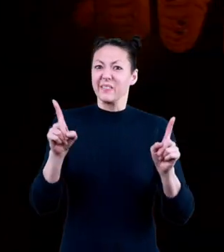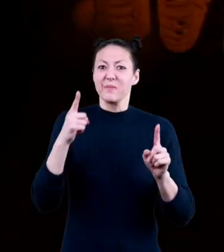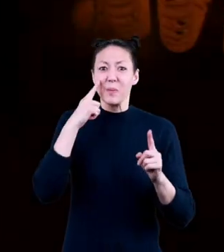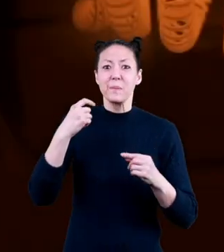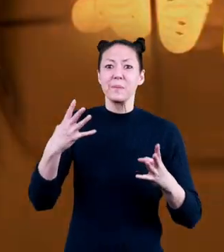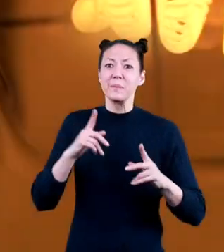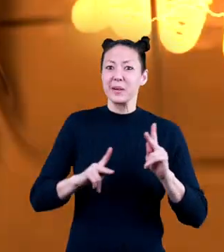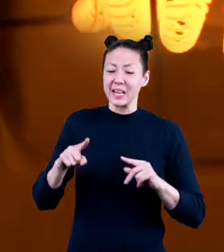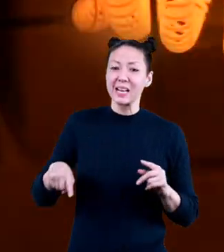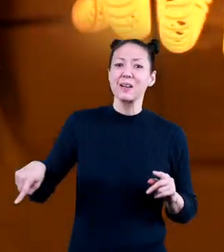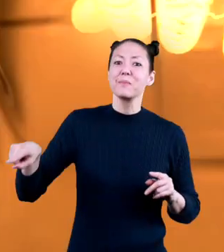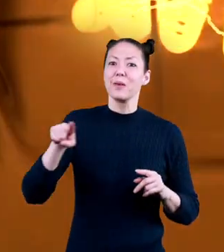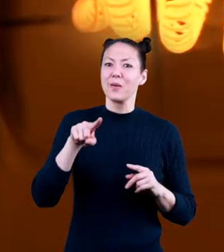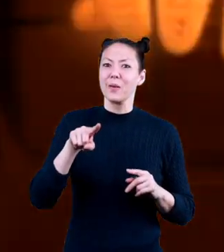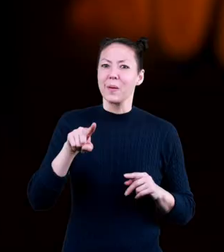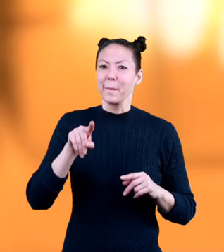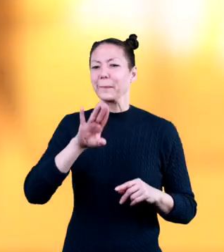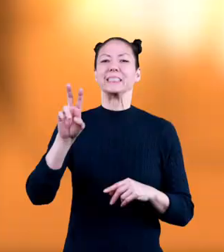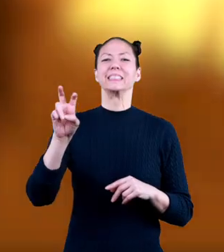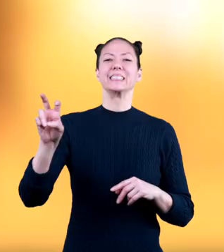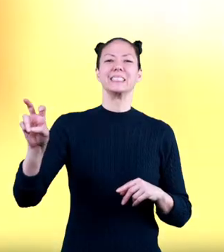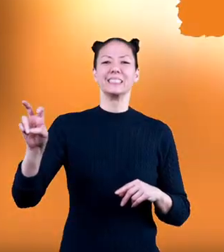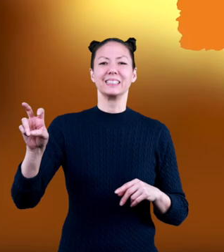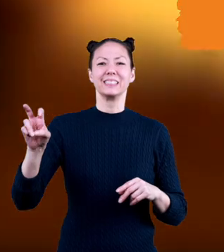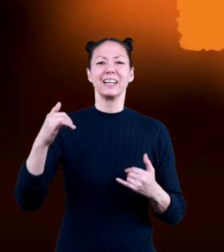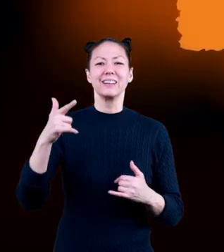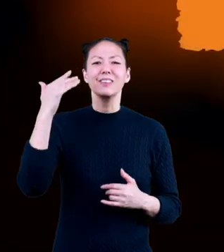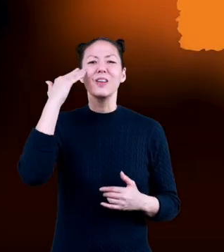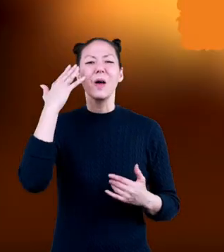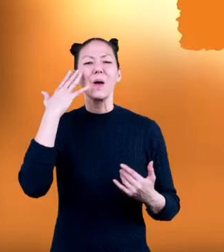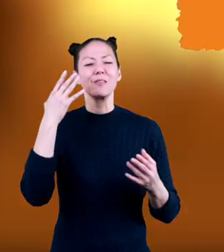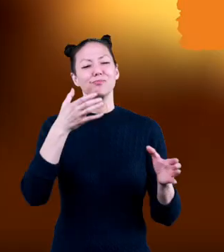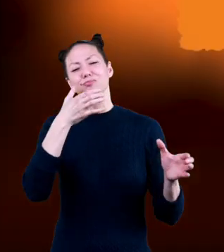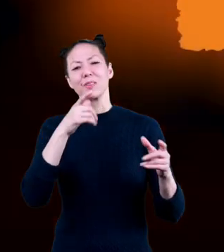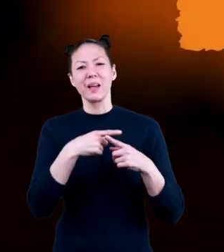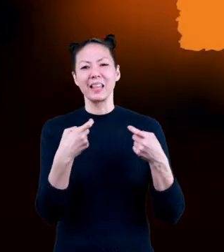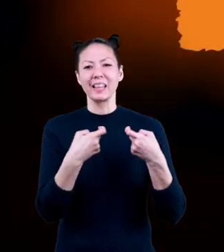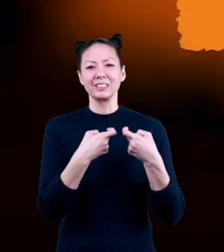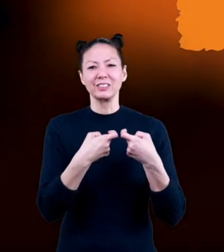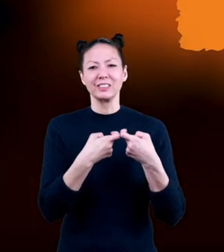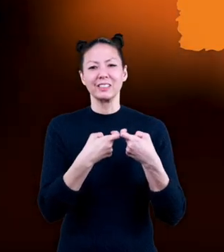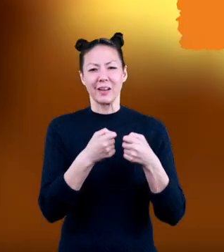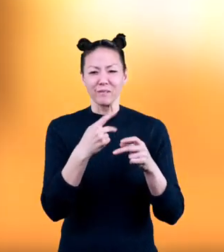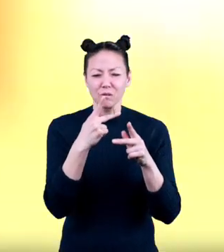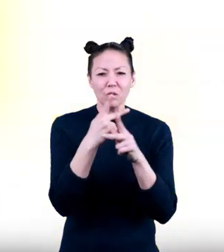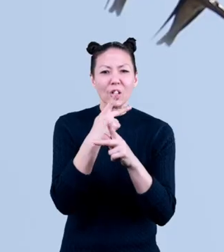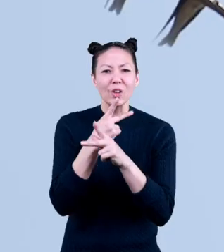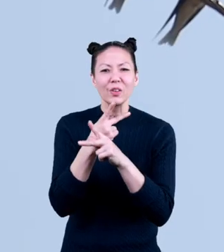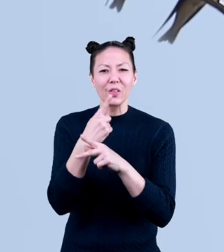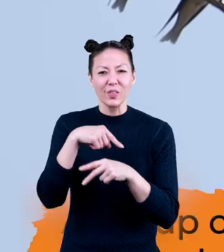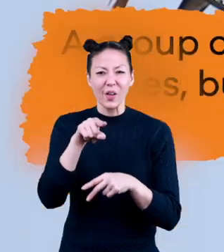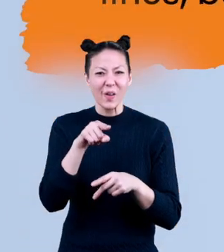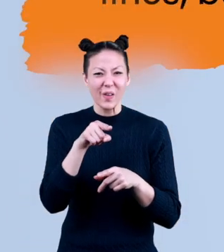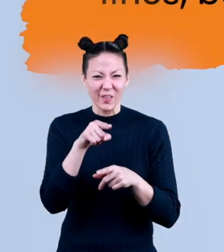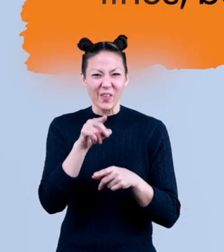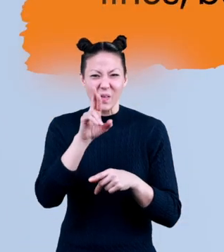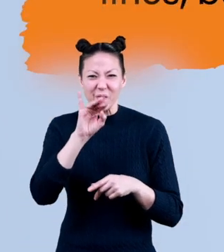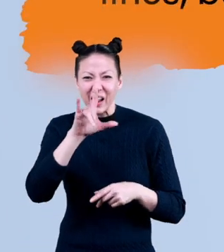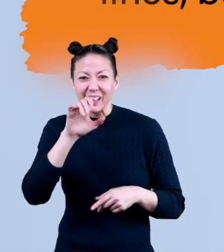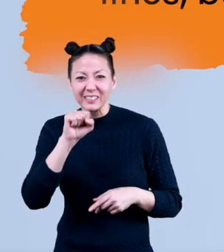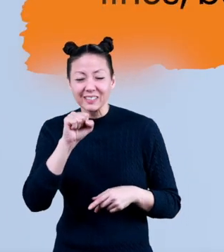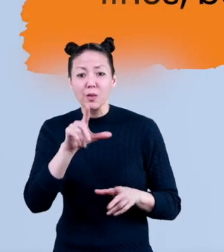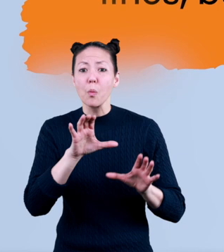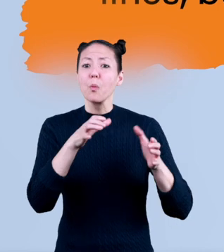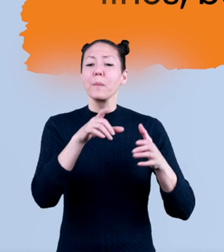people. Now that you know more about electricity, see if you can figure out these riddles. A group of